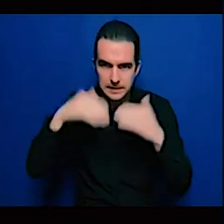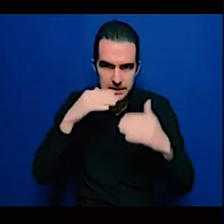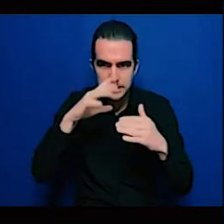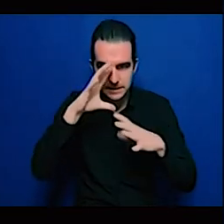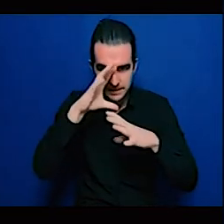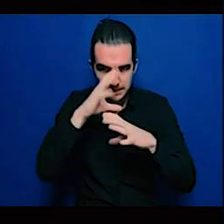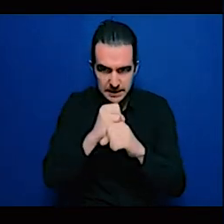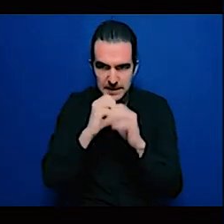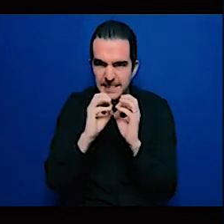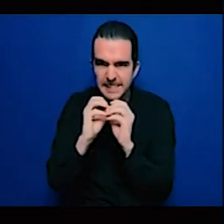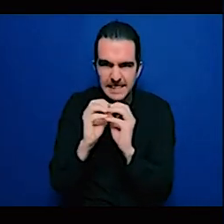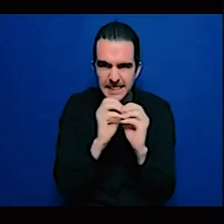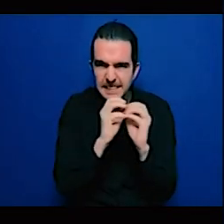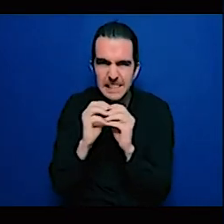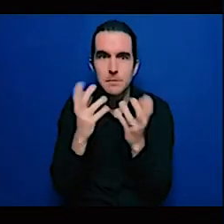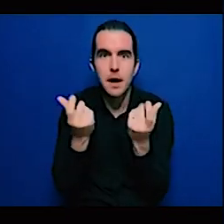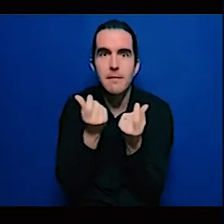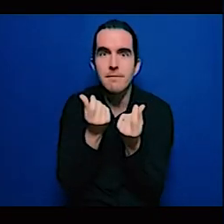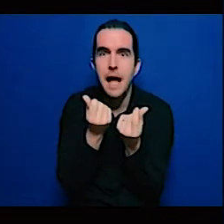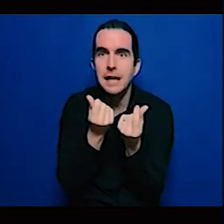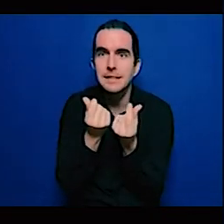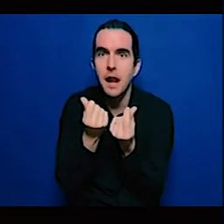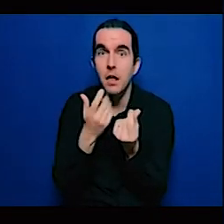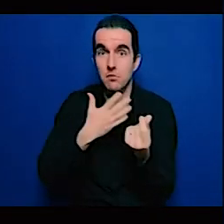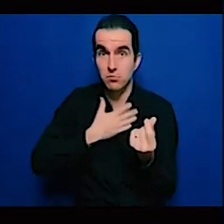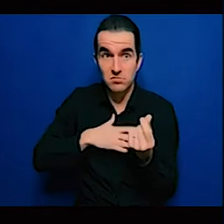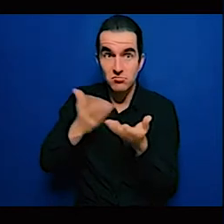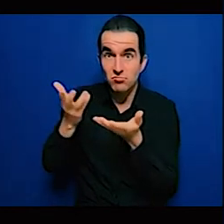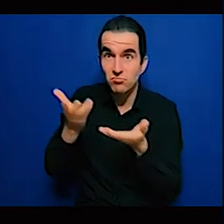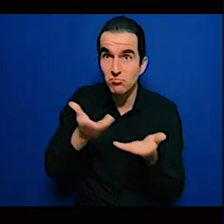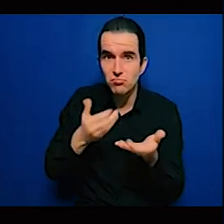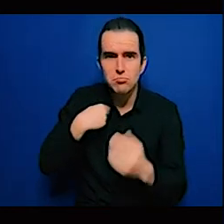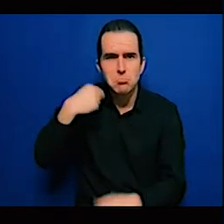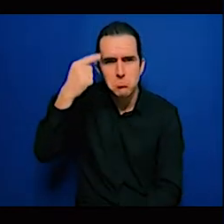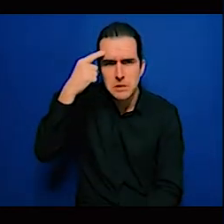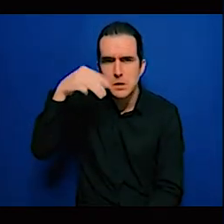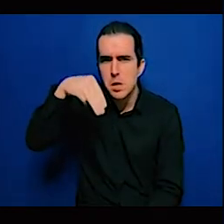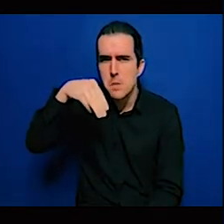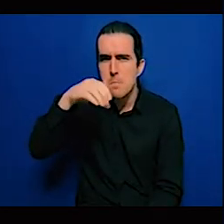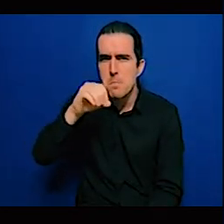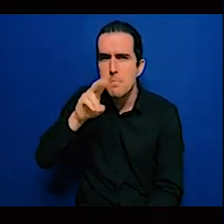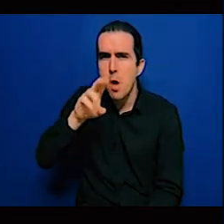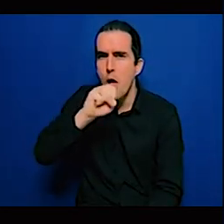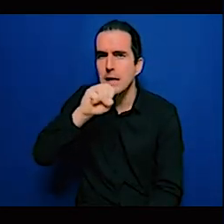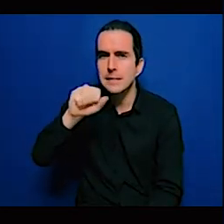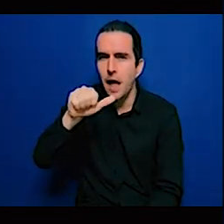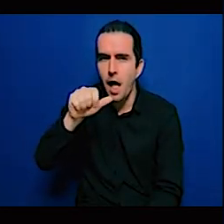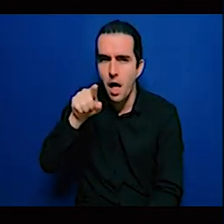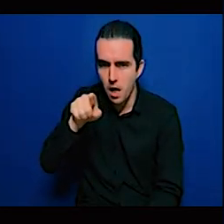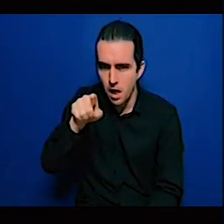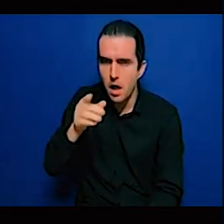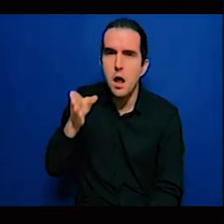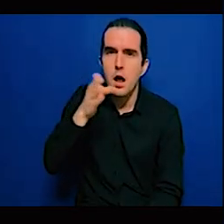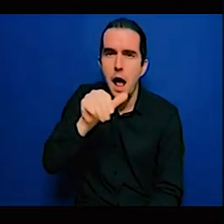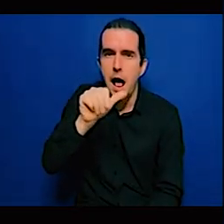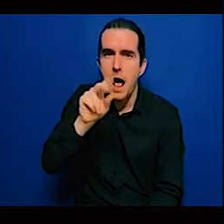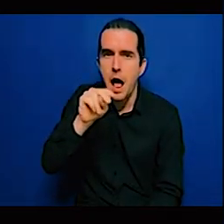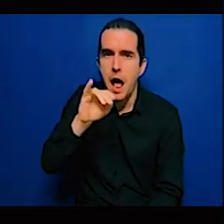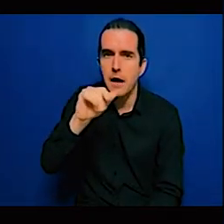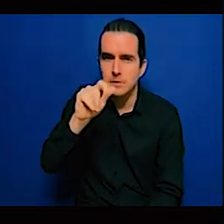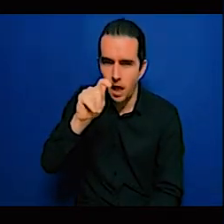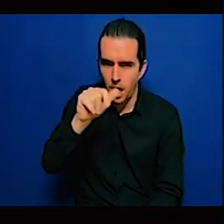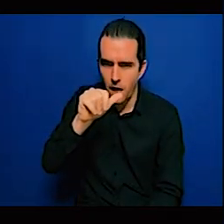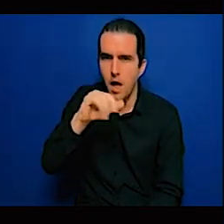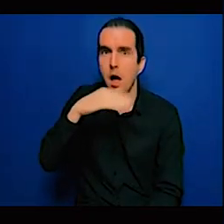was Musa, Anita, and Aruna, but please feel free to jump in. Yeah, thank you, Bitsat. Actually, I wanted to